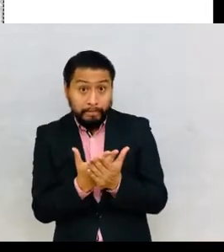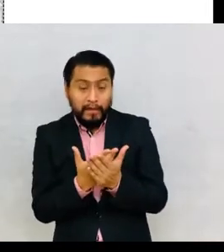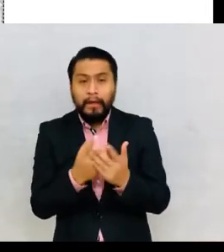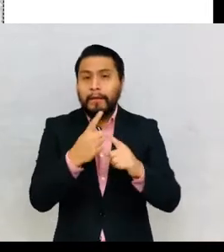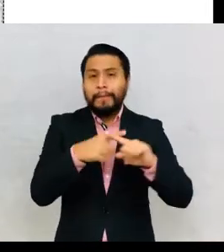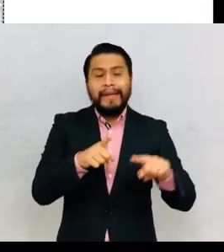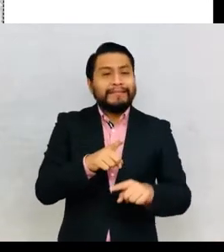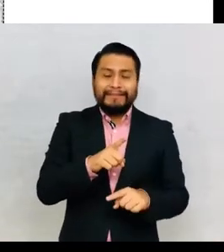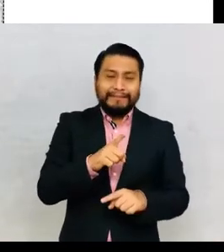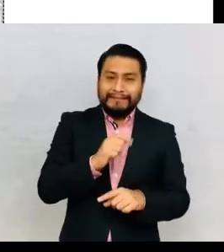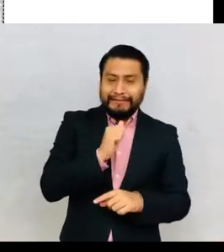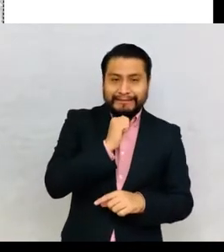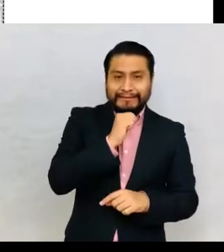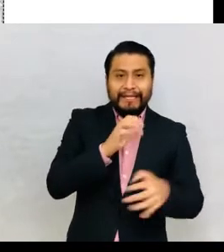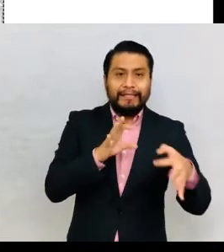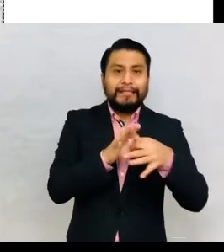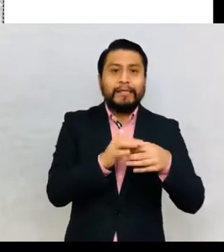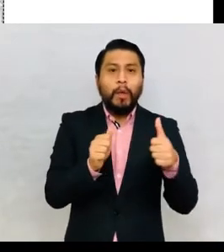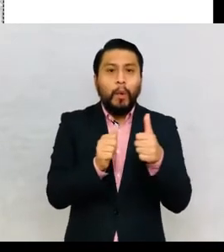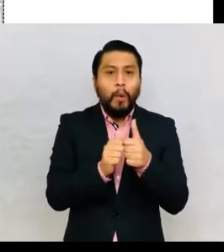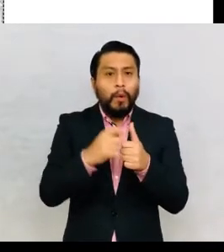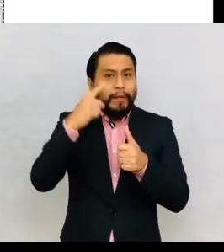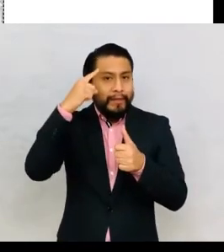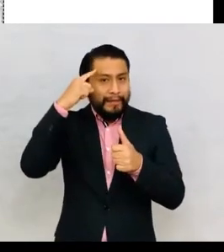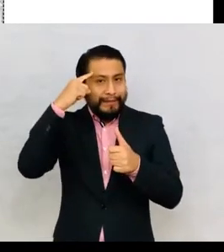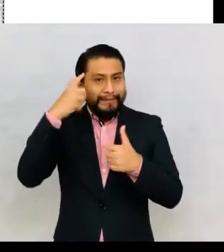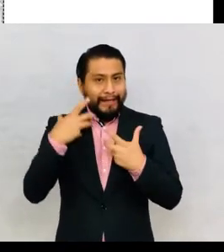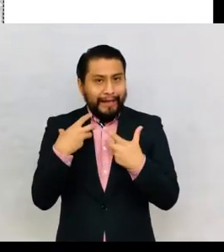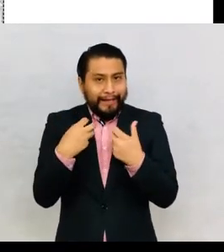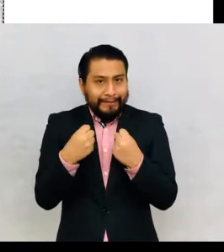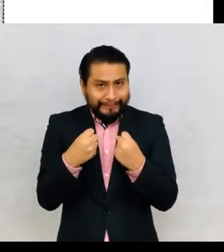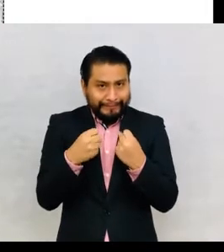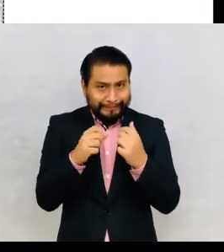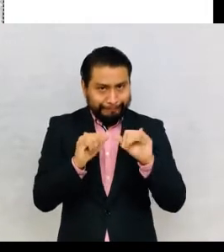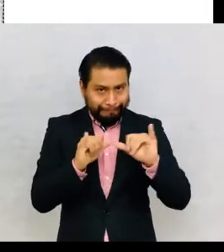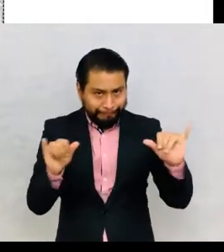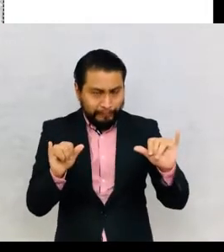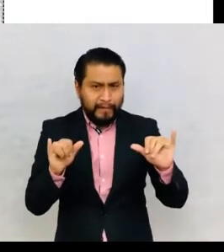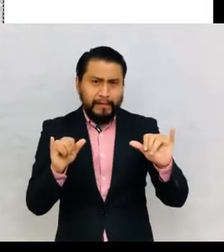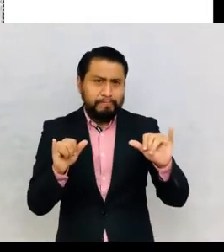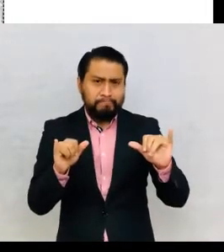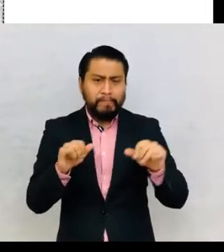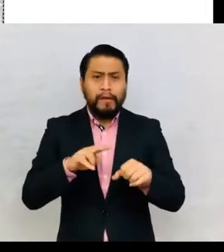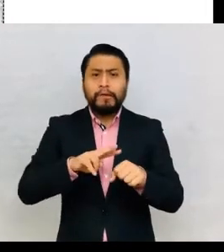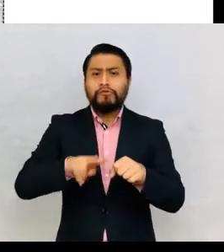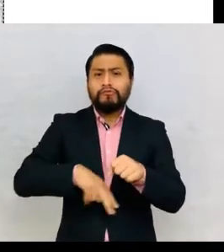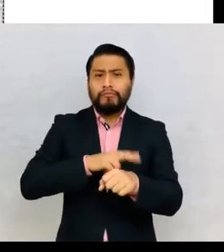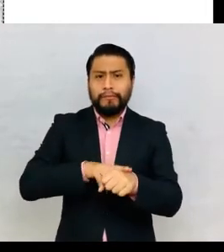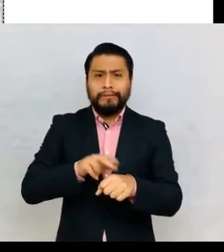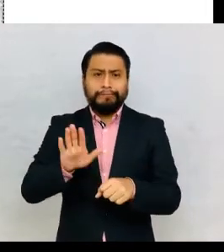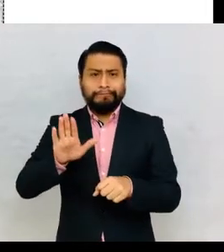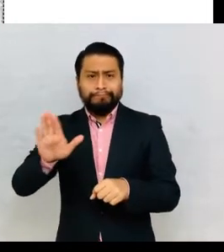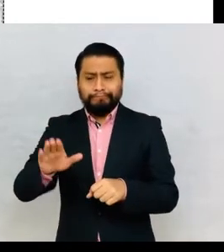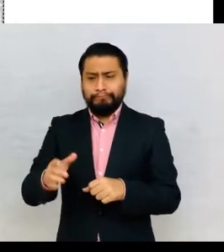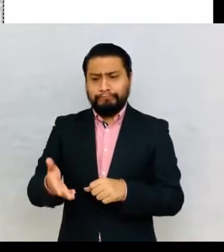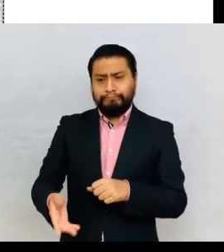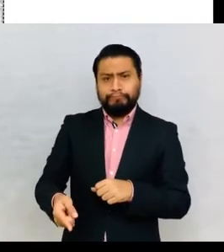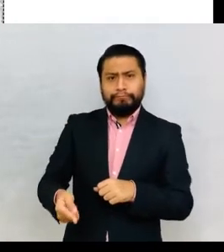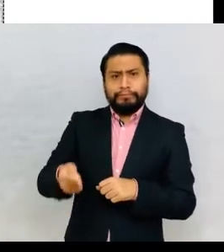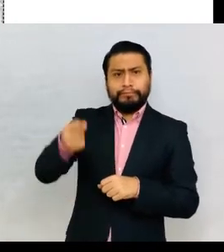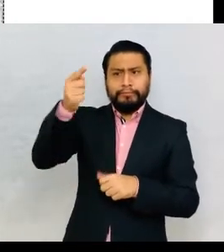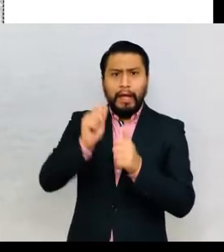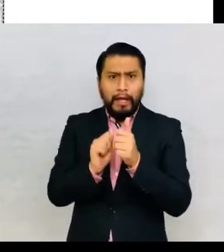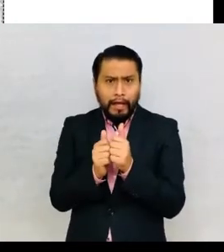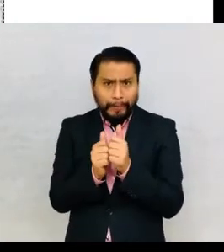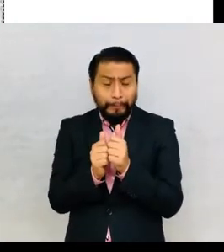in the intelligence tests, but with health in general and race as an expression of the national. The measurements